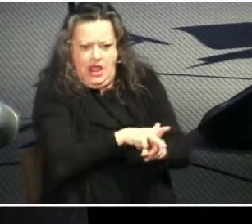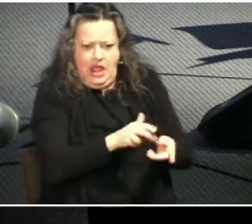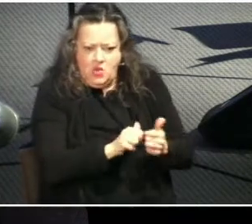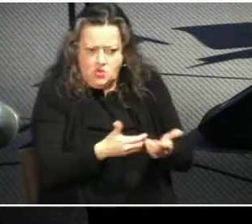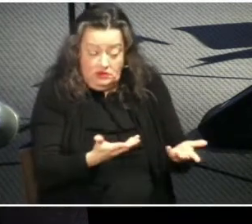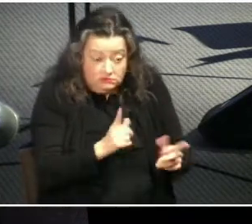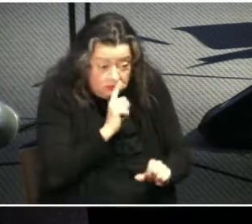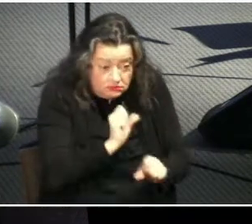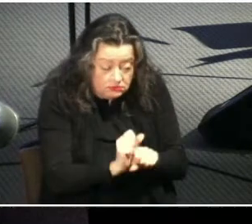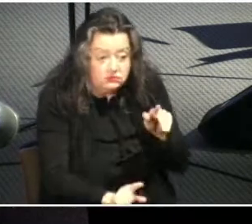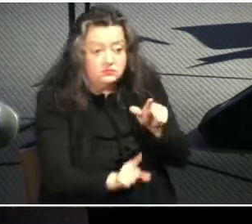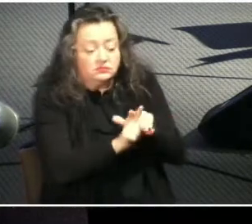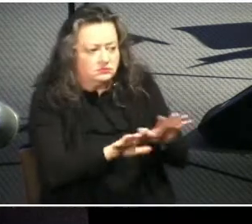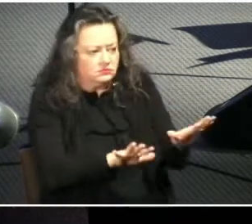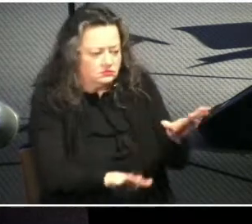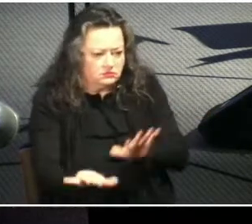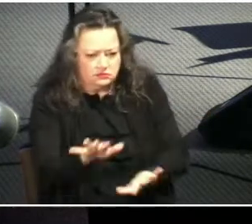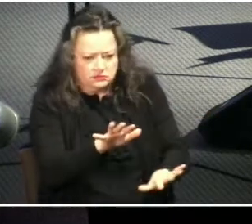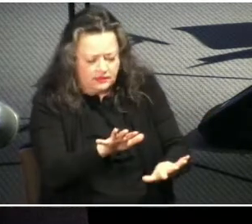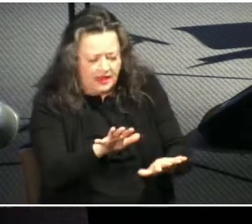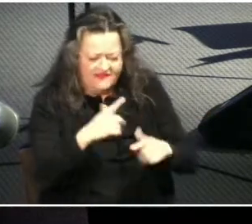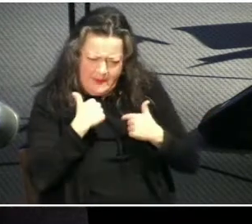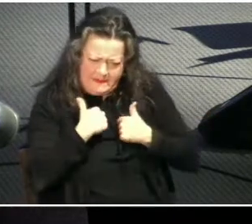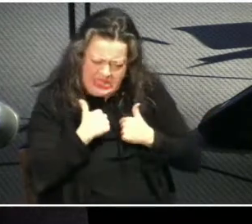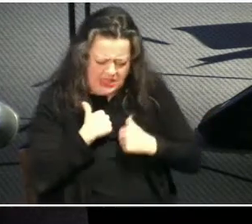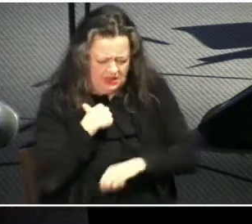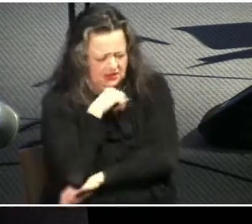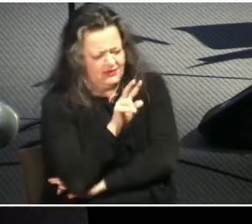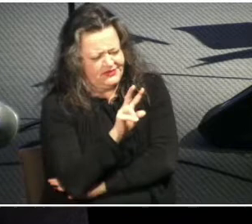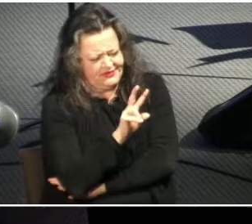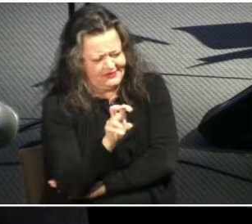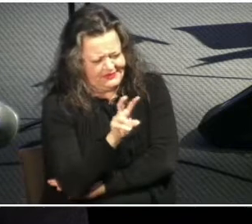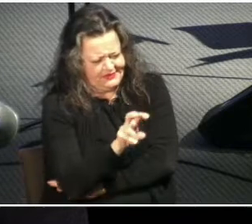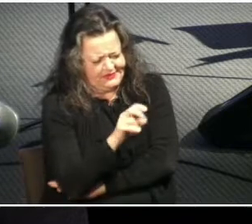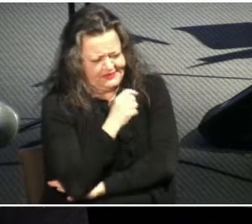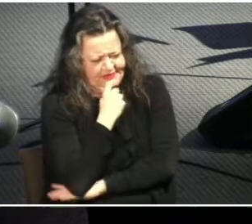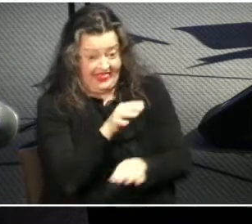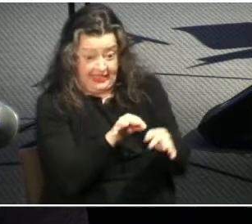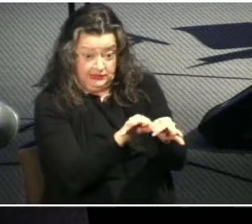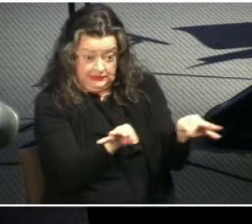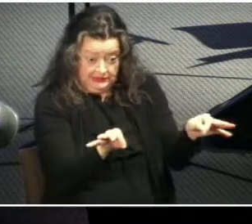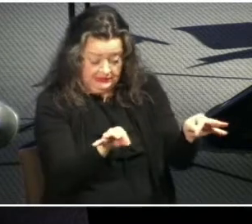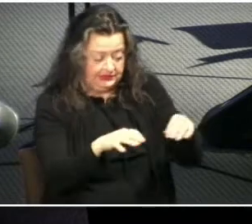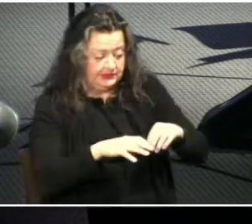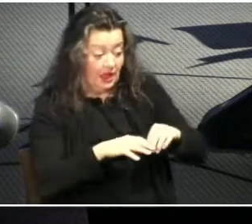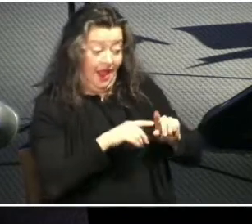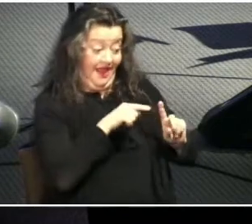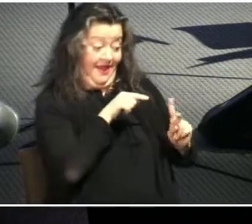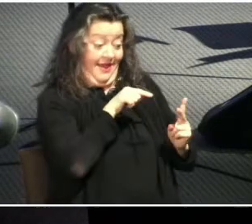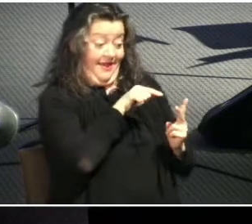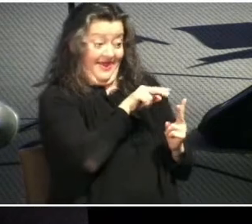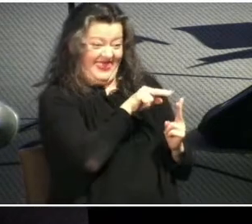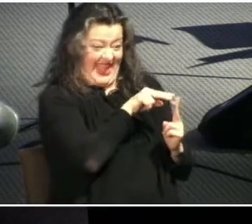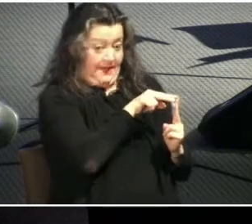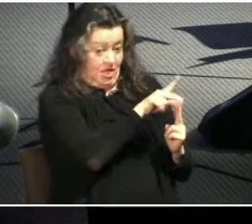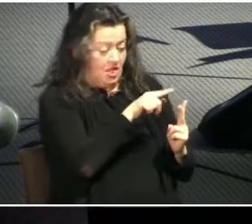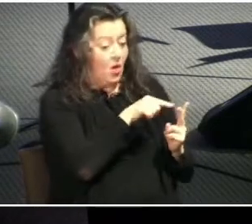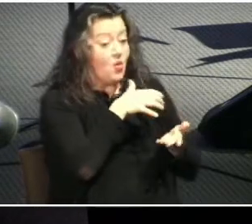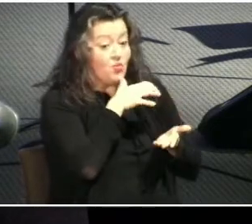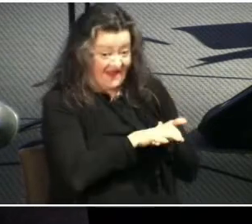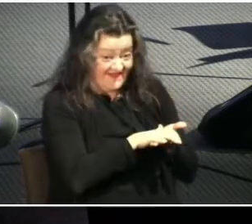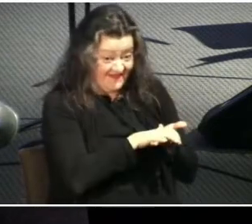and it did not make sense to me to say to an abused wife wife